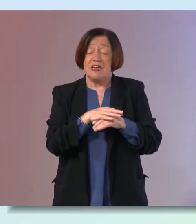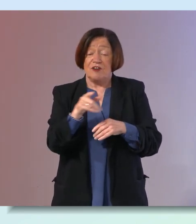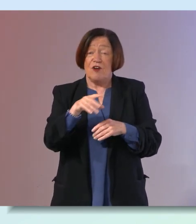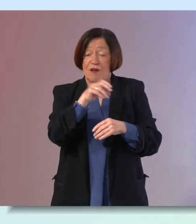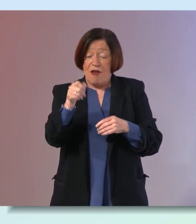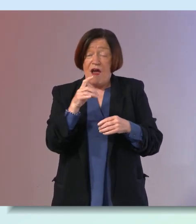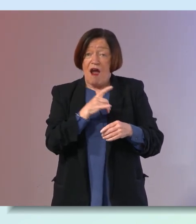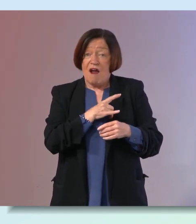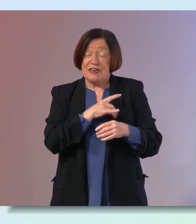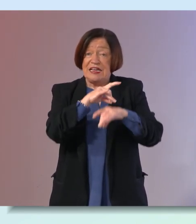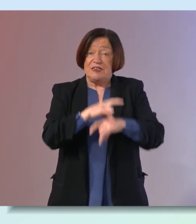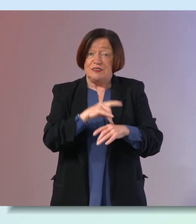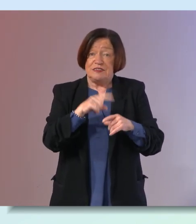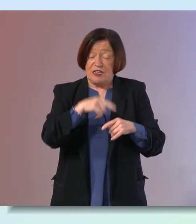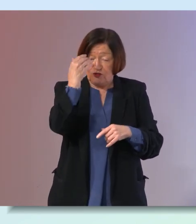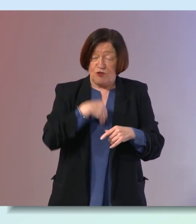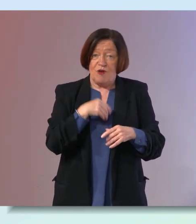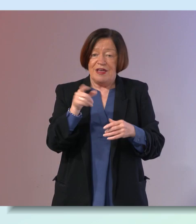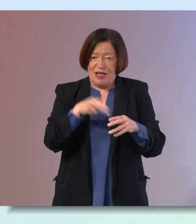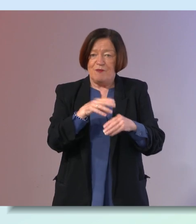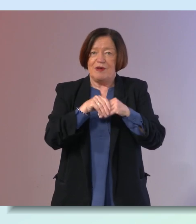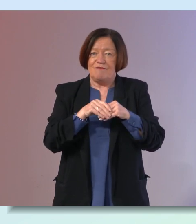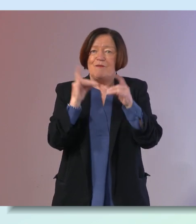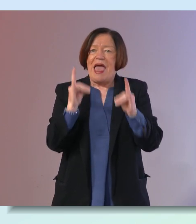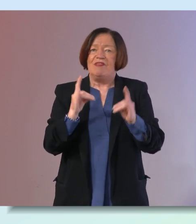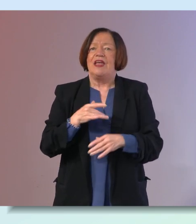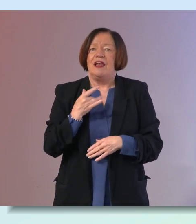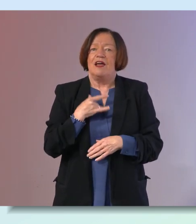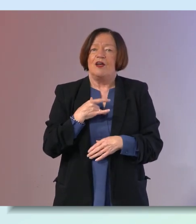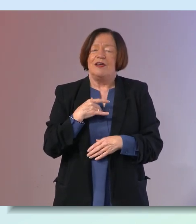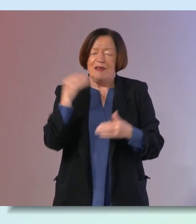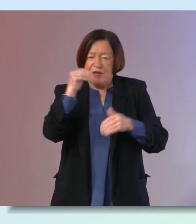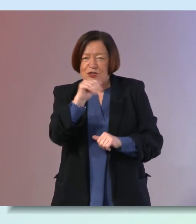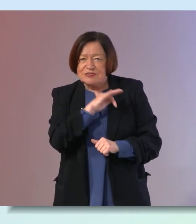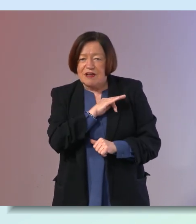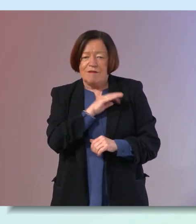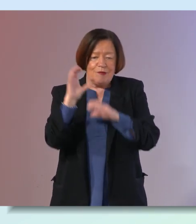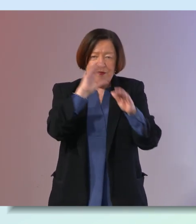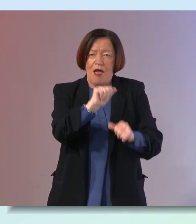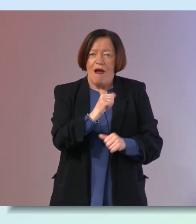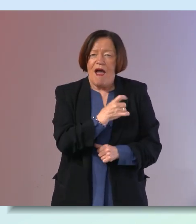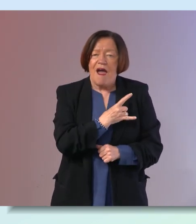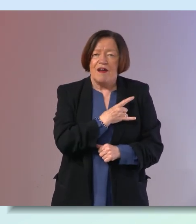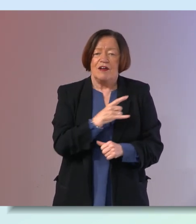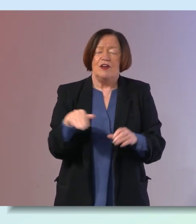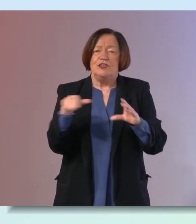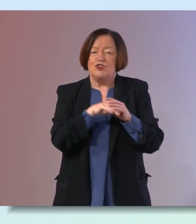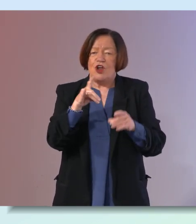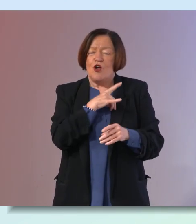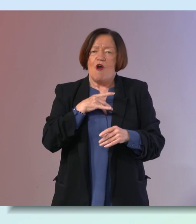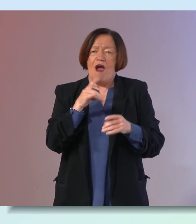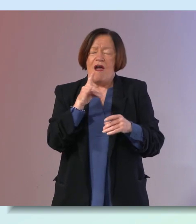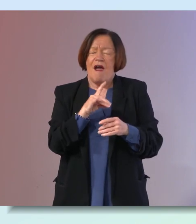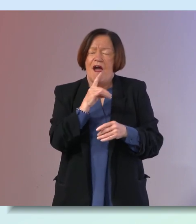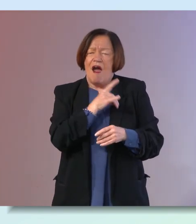and stroke is preventable through healthy lifestyles mind yourself look after your heart join the her heart matters